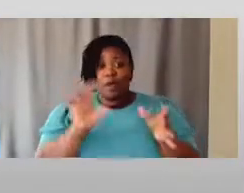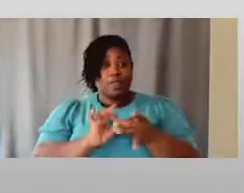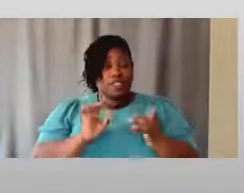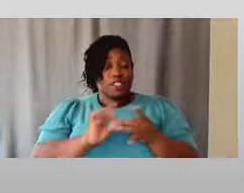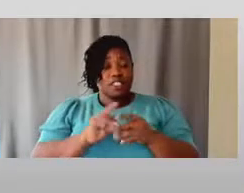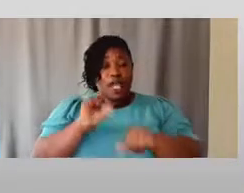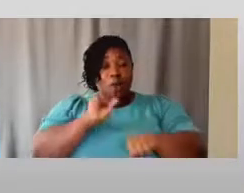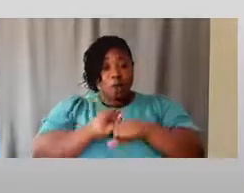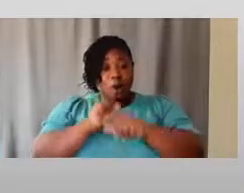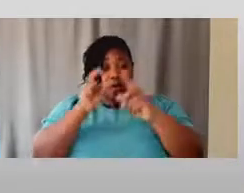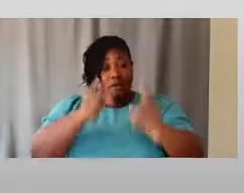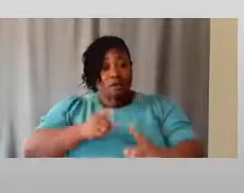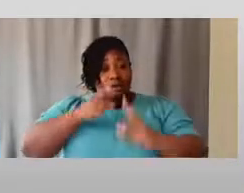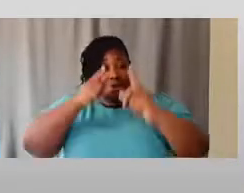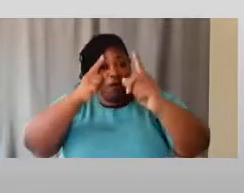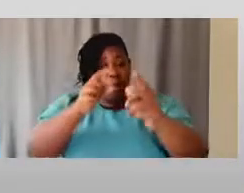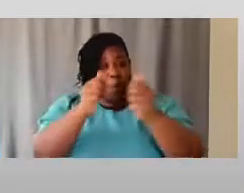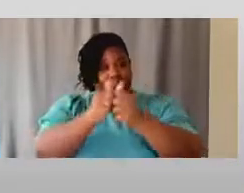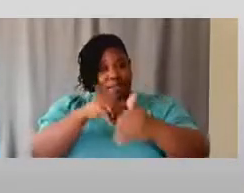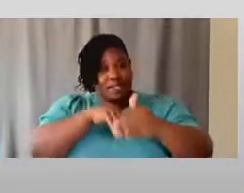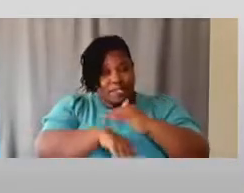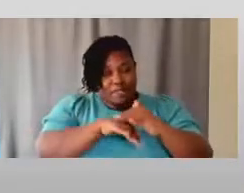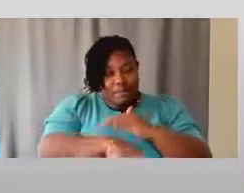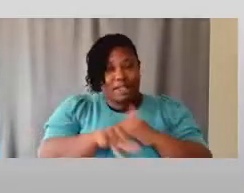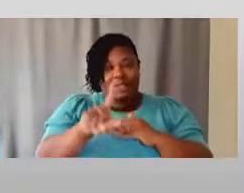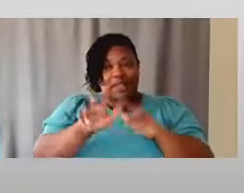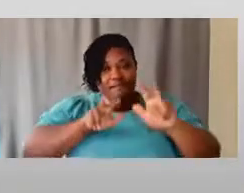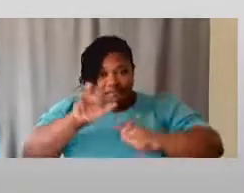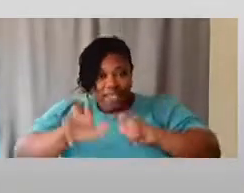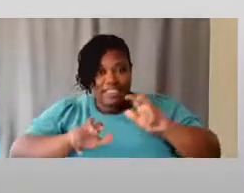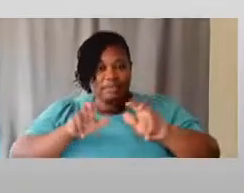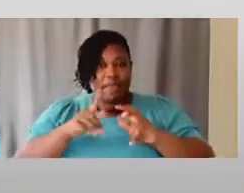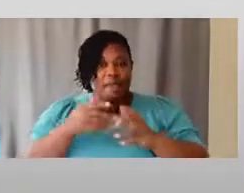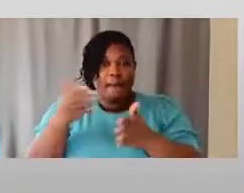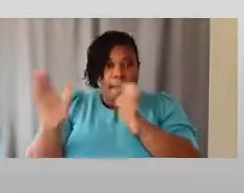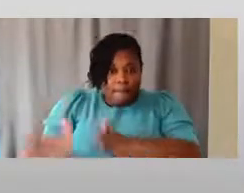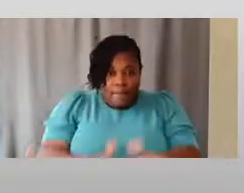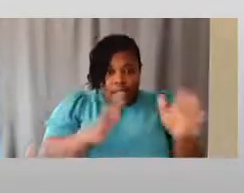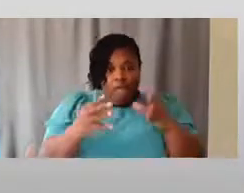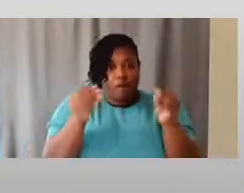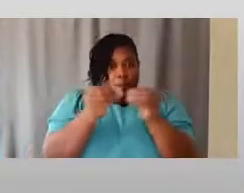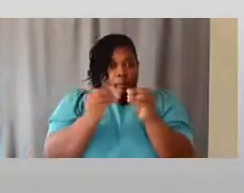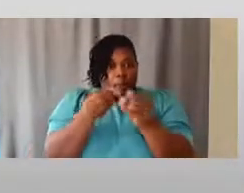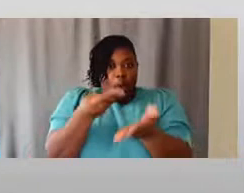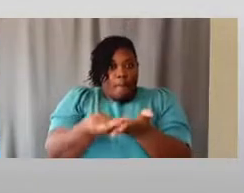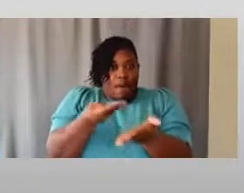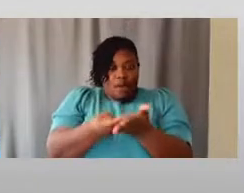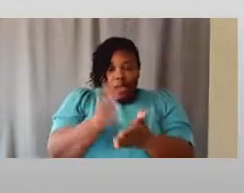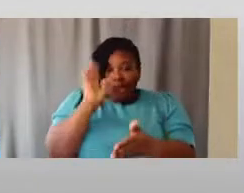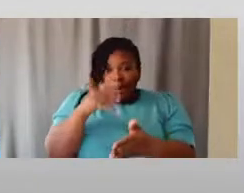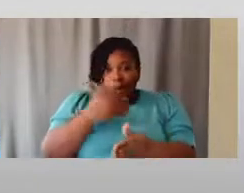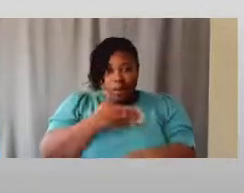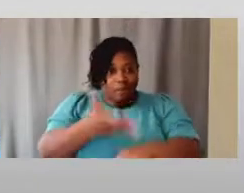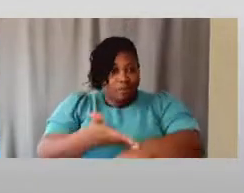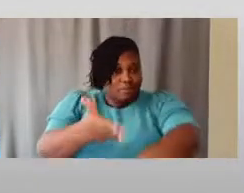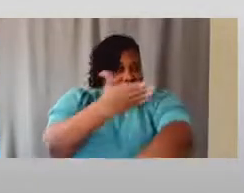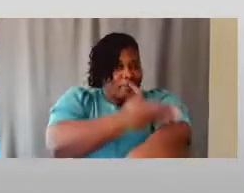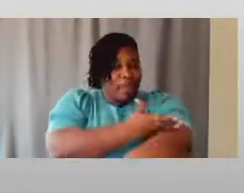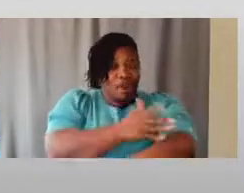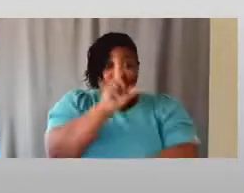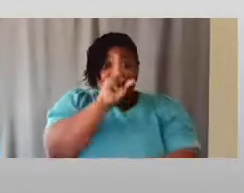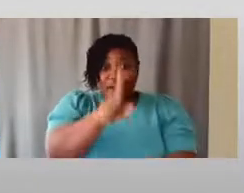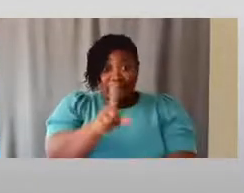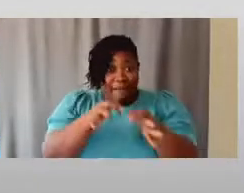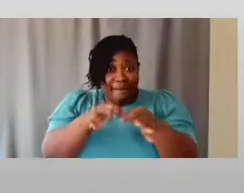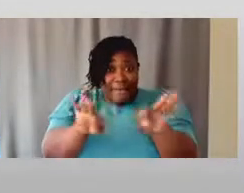accessibility. Do those investments. Plan for more money because you're just going to make it better. I mean, even down to captioning, I've